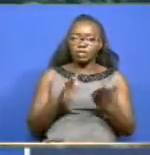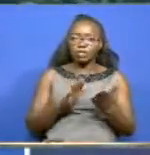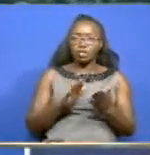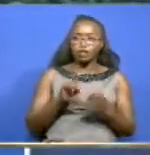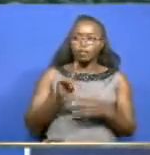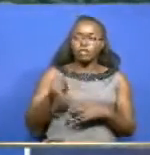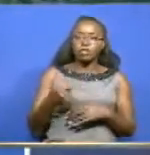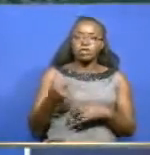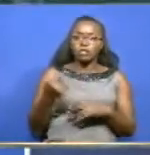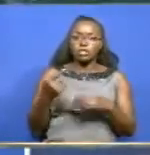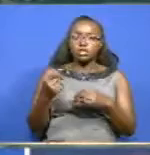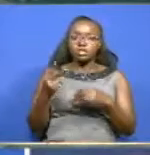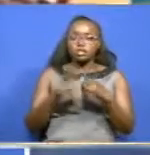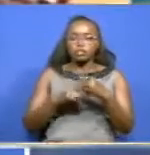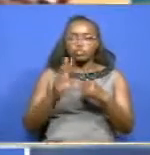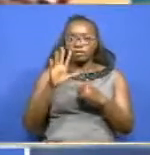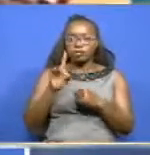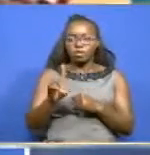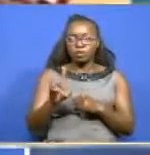,751.